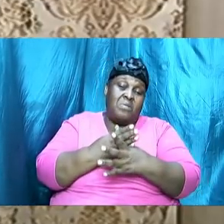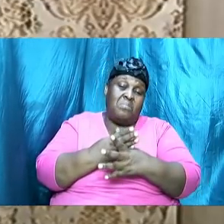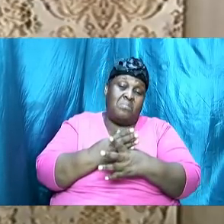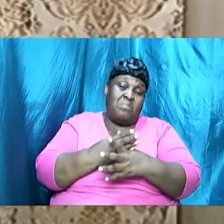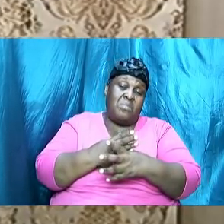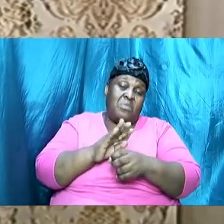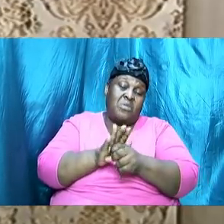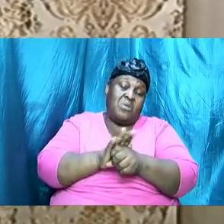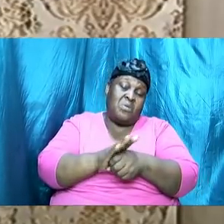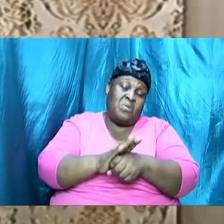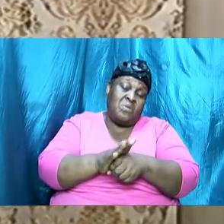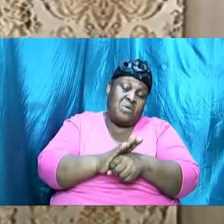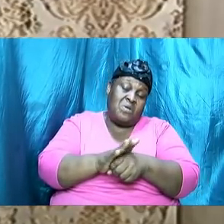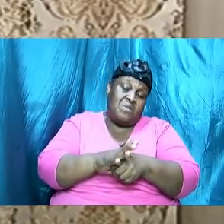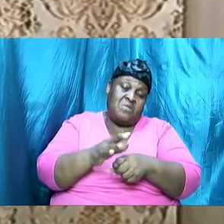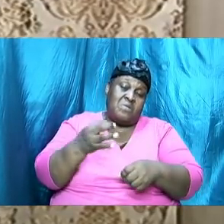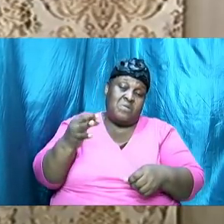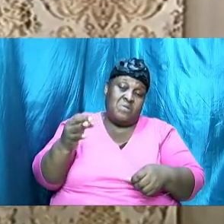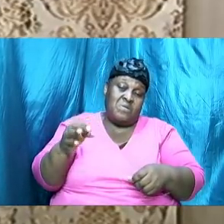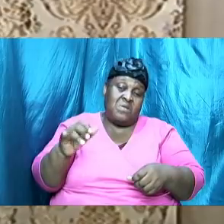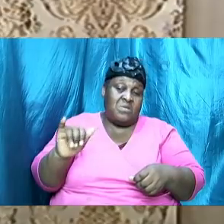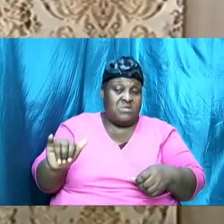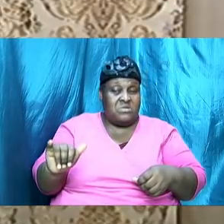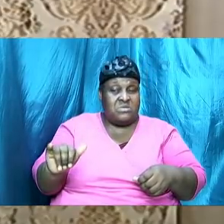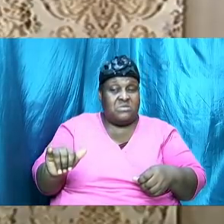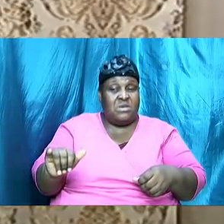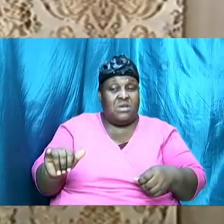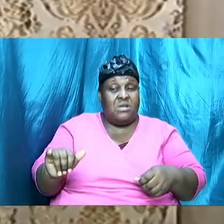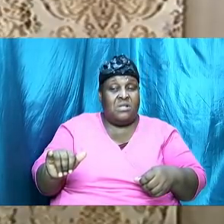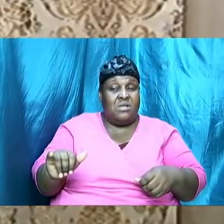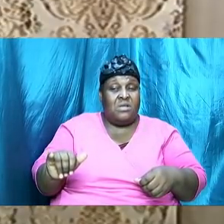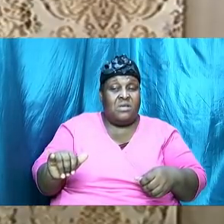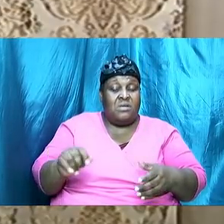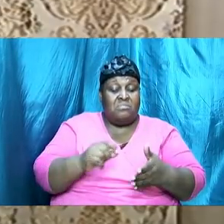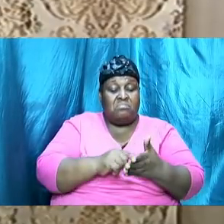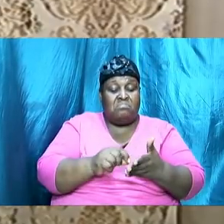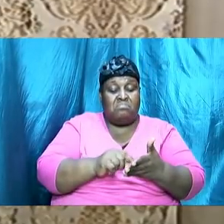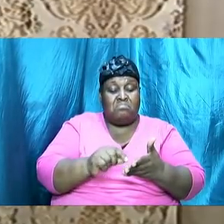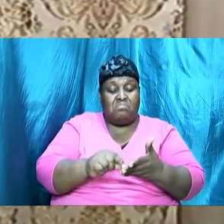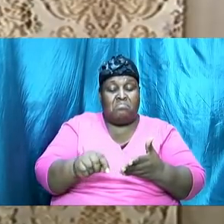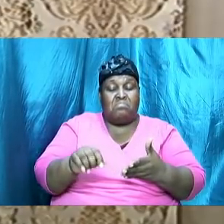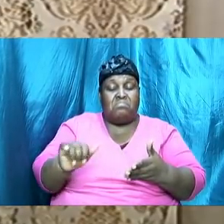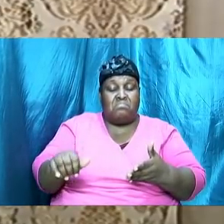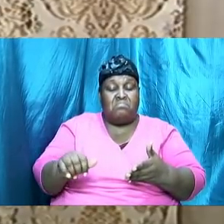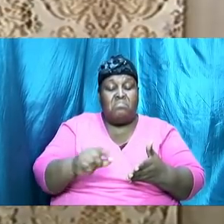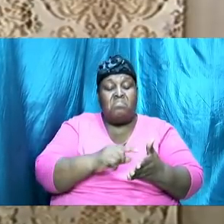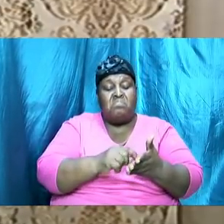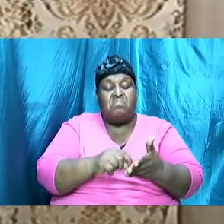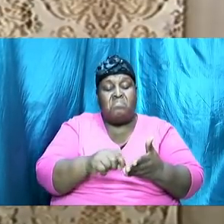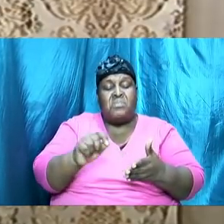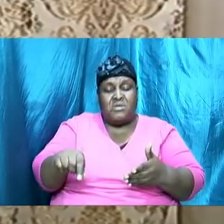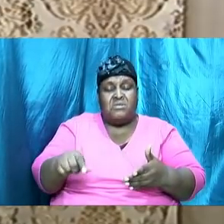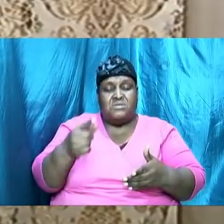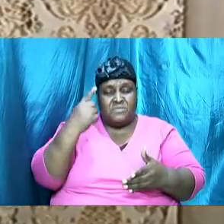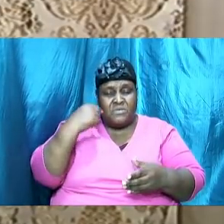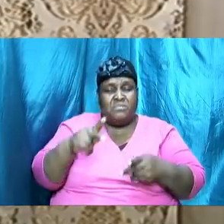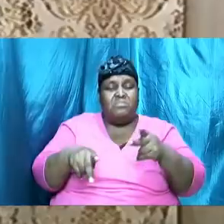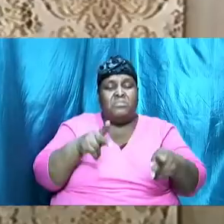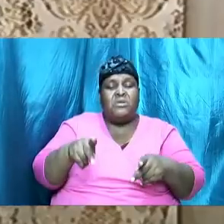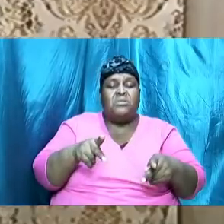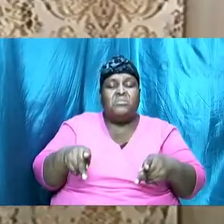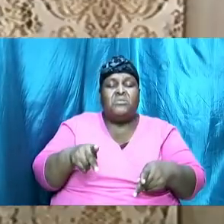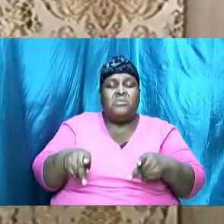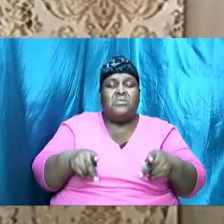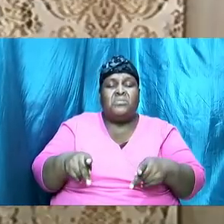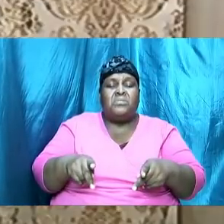of their livelihood, then you can still make a note that this is particularly for that, and of course we will know how